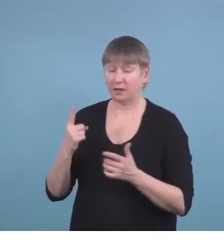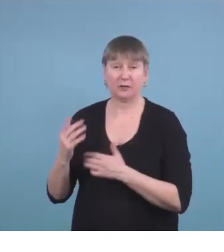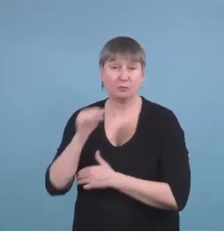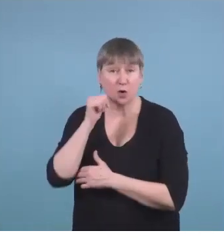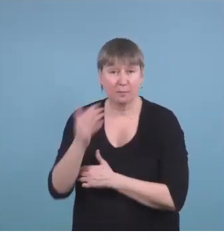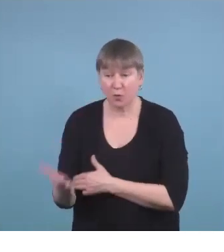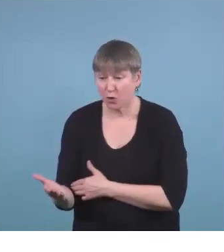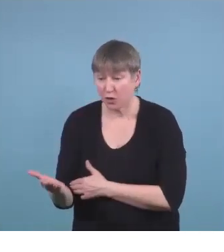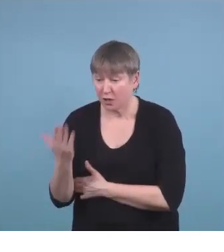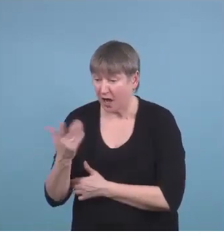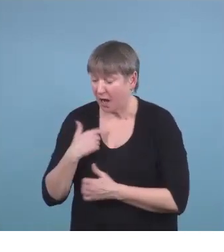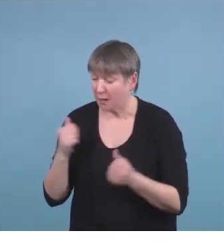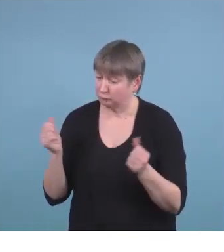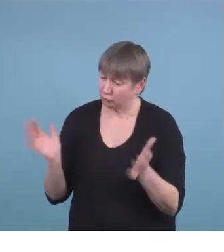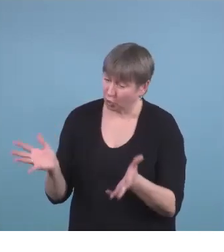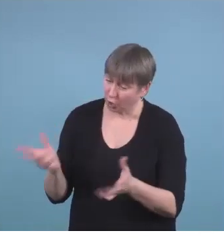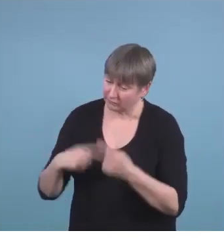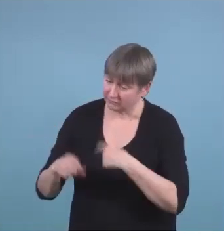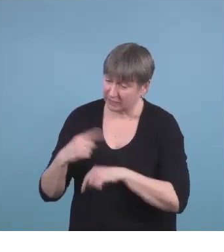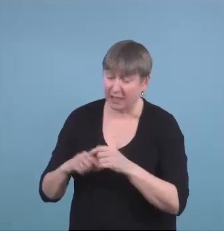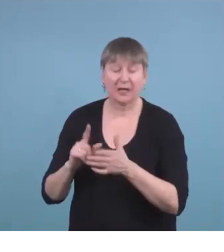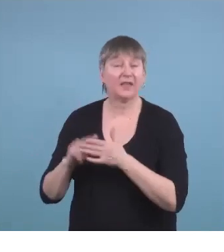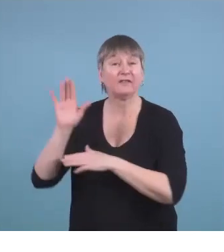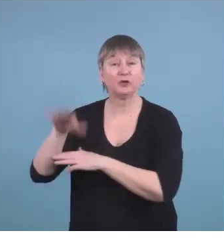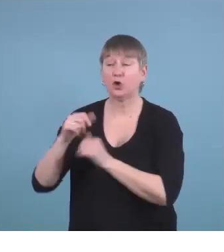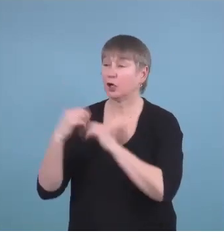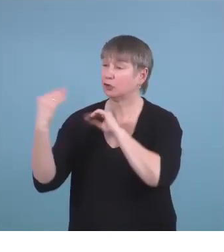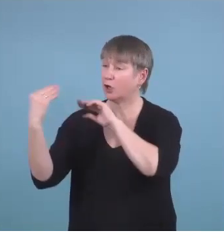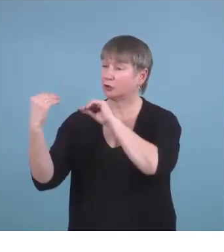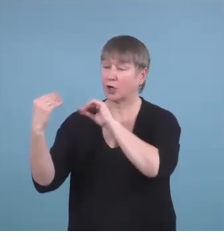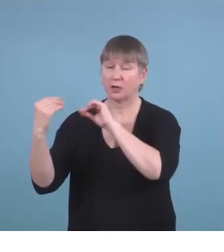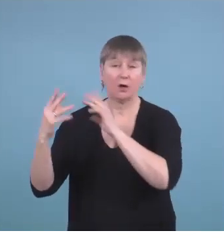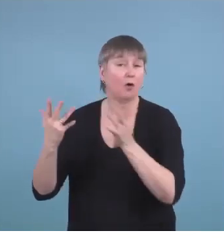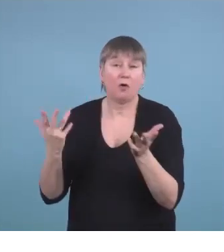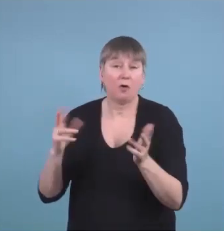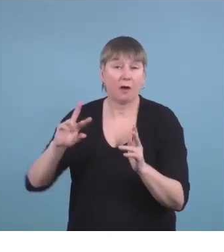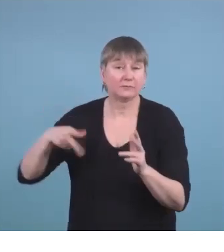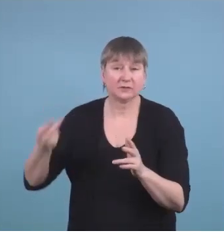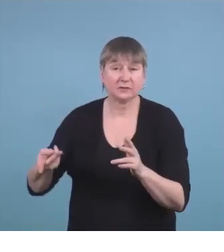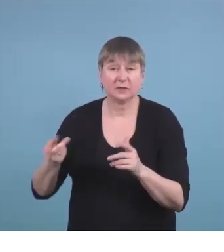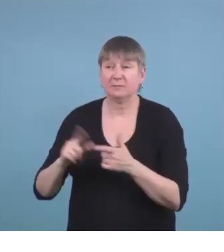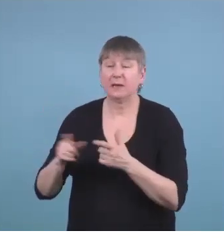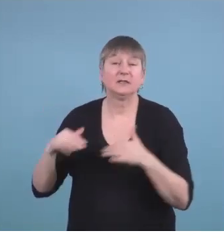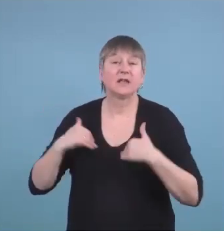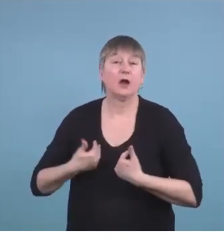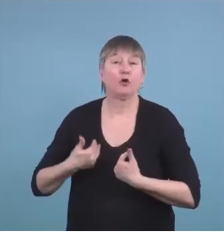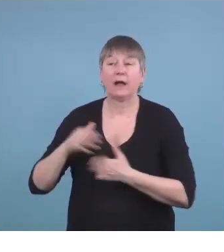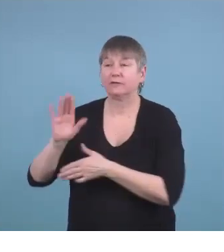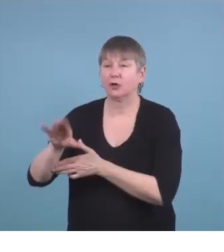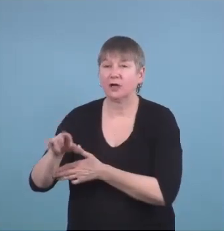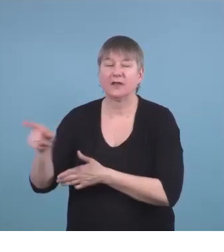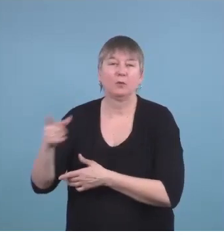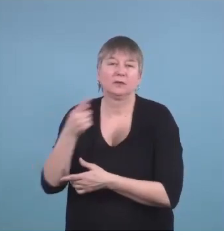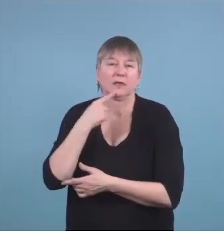afternoon I might be talking for that same kid and it might go the other direction right they get tired at the end of the day and they're like could you please sign.